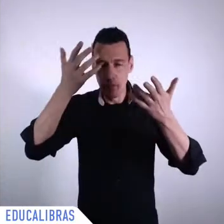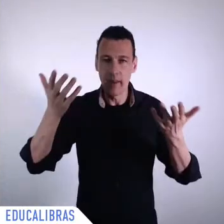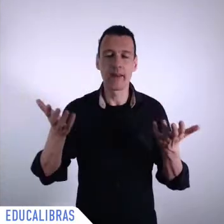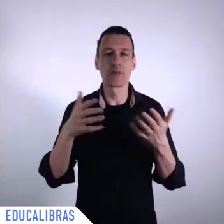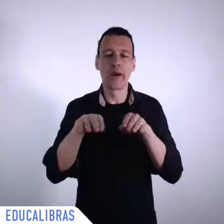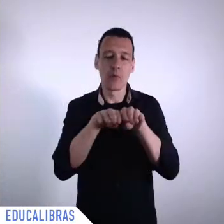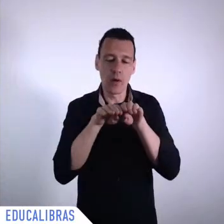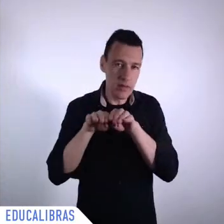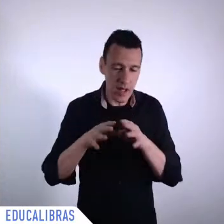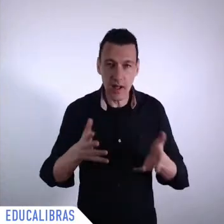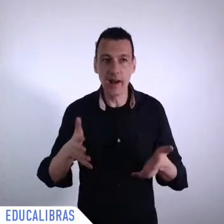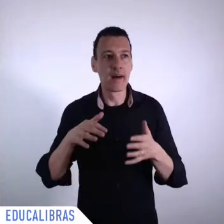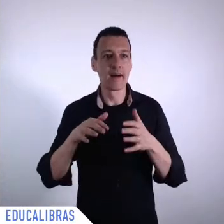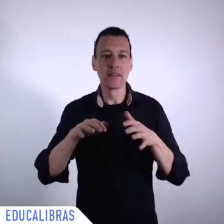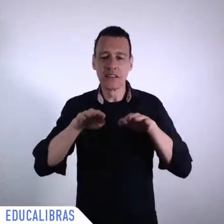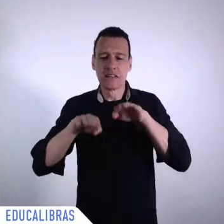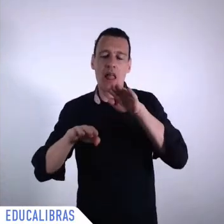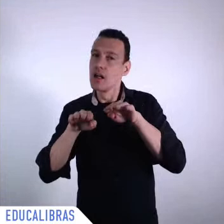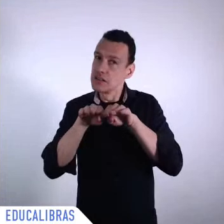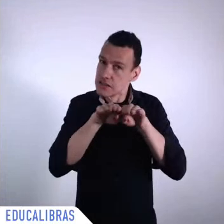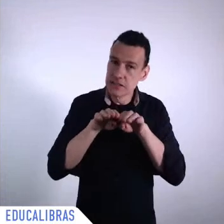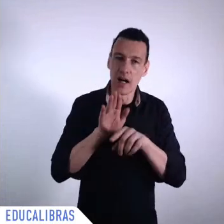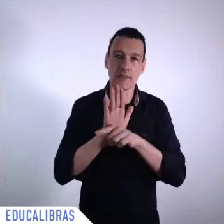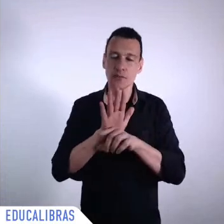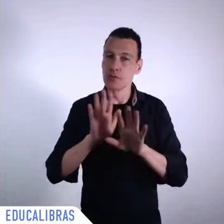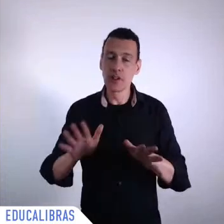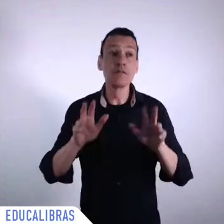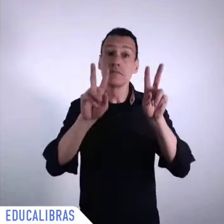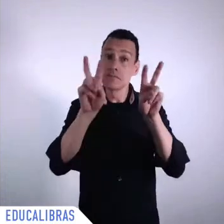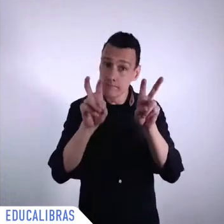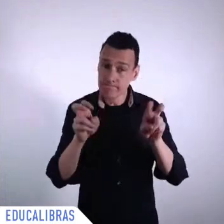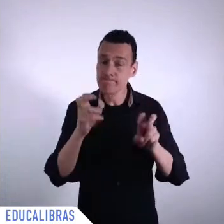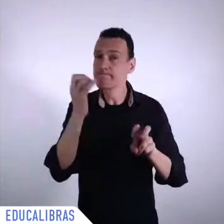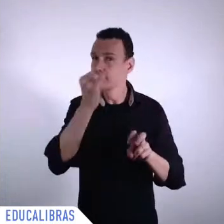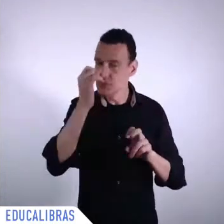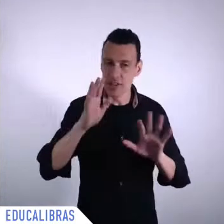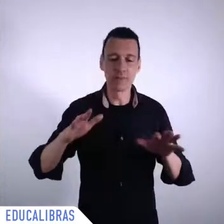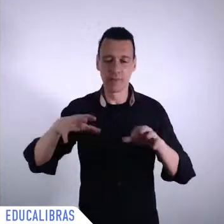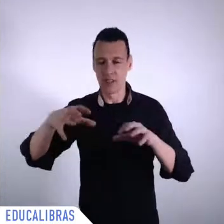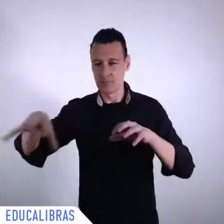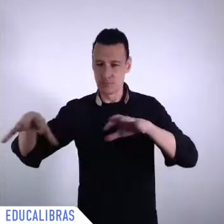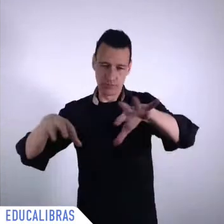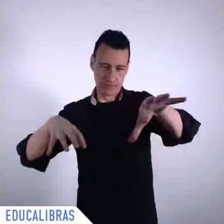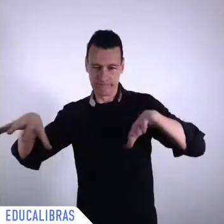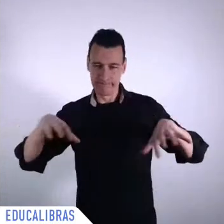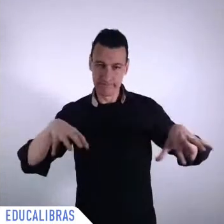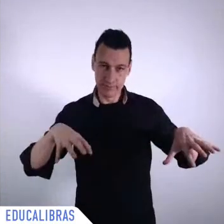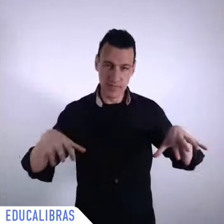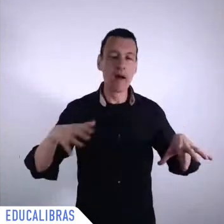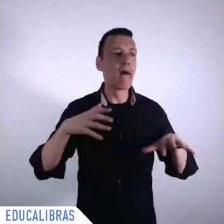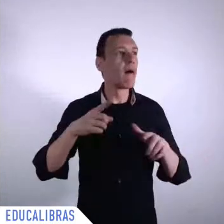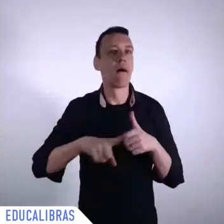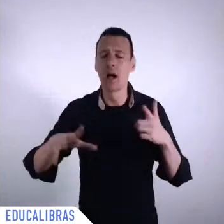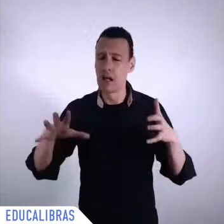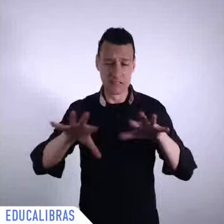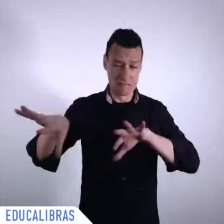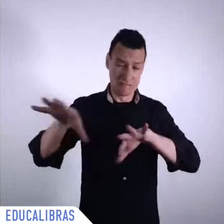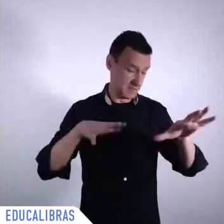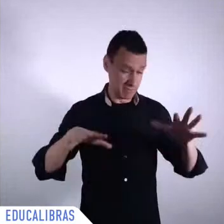in crisis we need to look at reality face reality the US got out of the